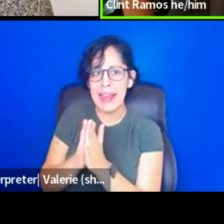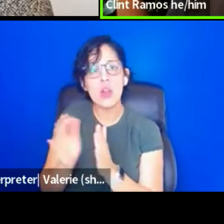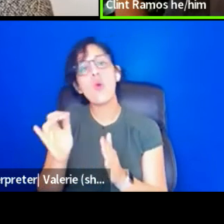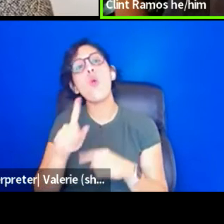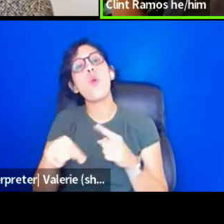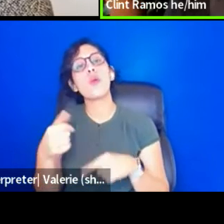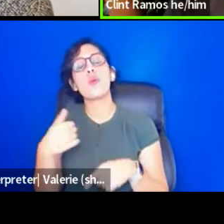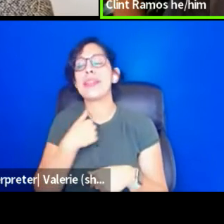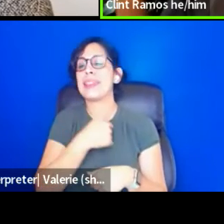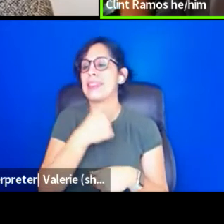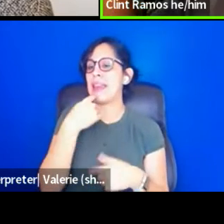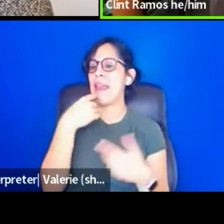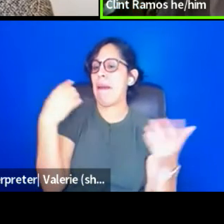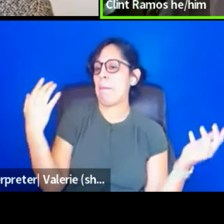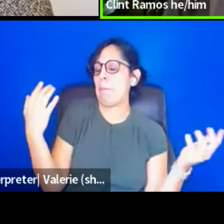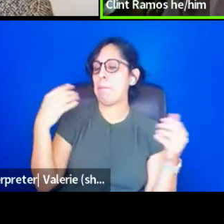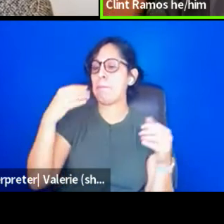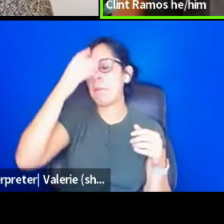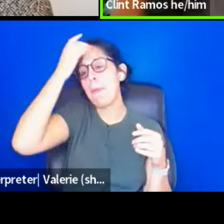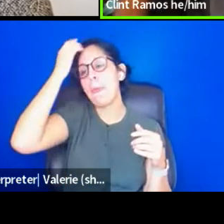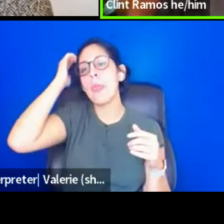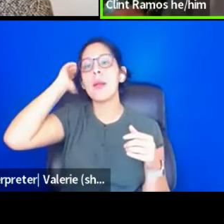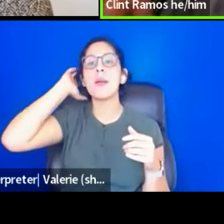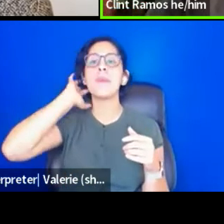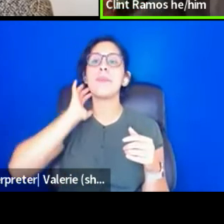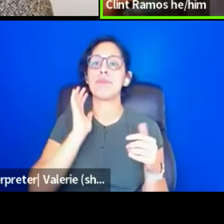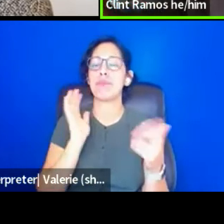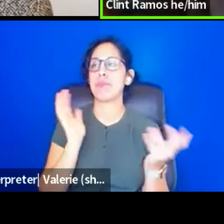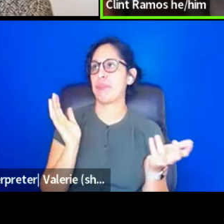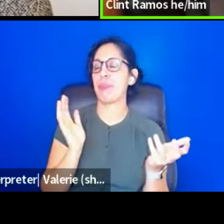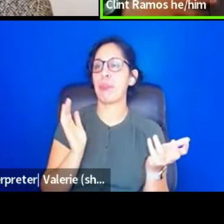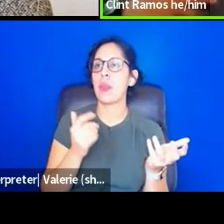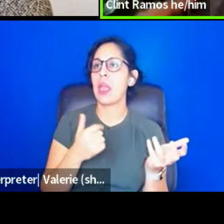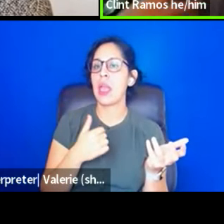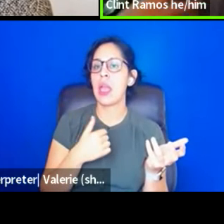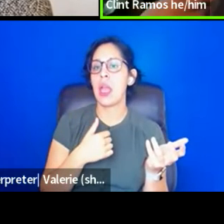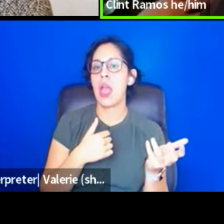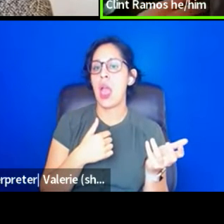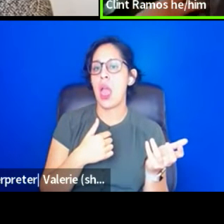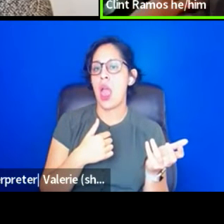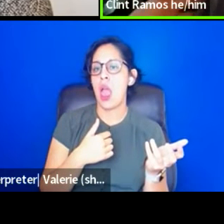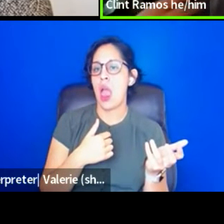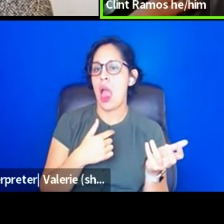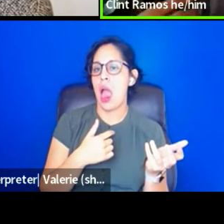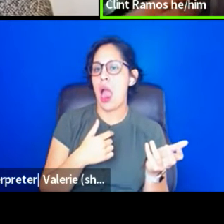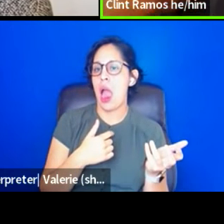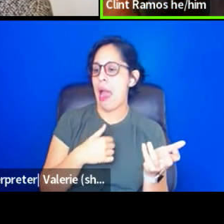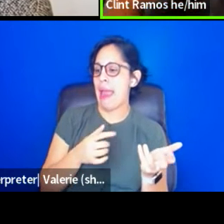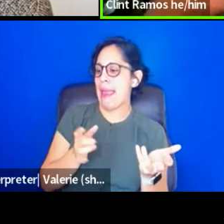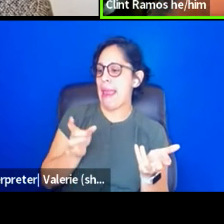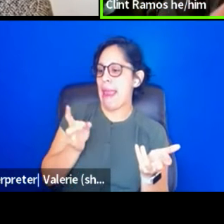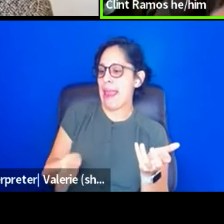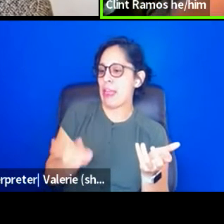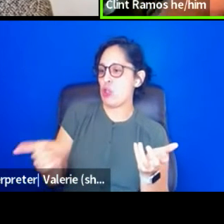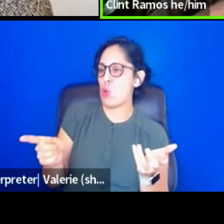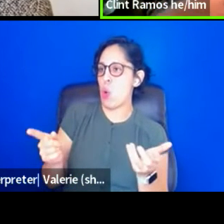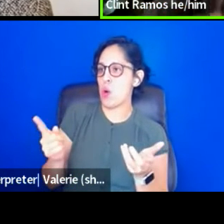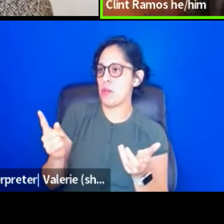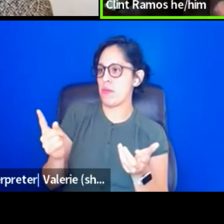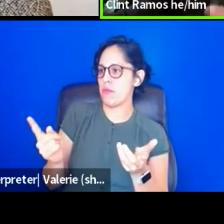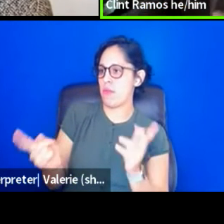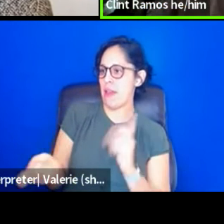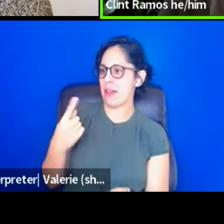um, I, you know, I, I, I, I hate that you're like, you're questioning me about that monetary